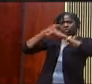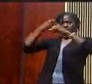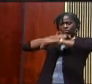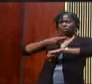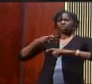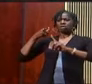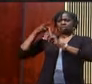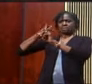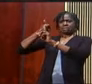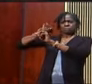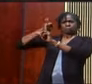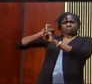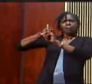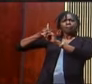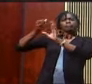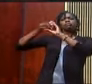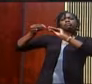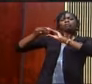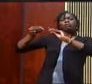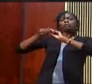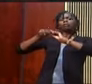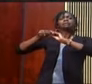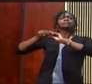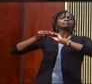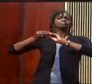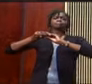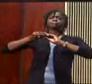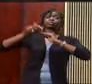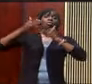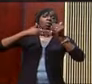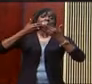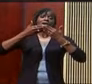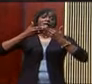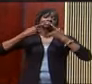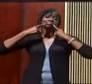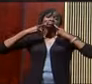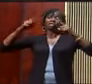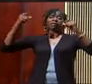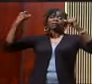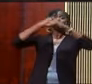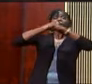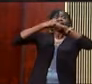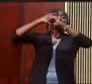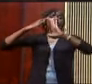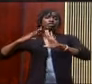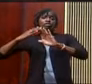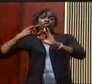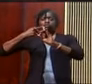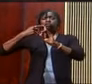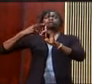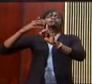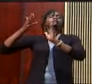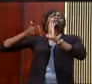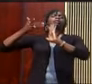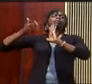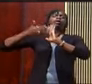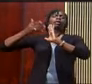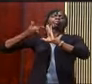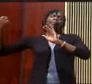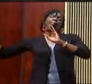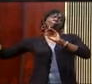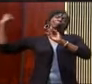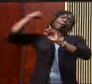that even great fighters in the midst of a fight may get hit so hard